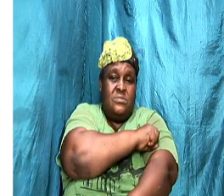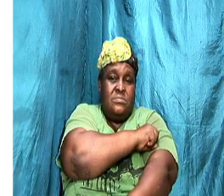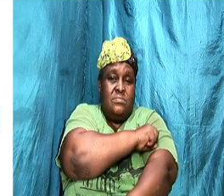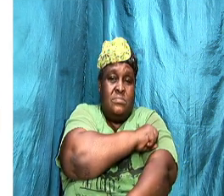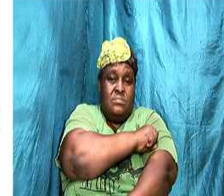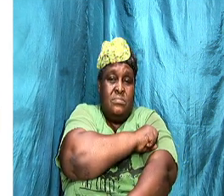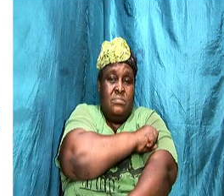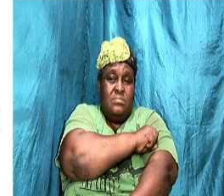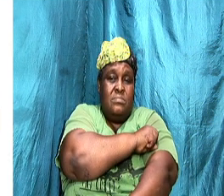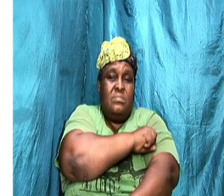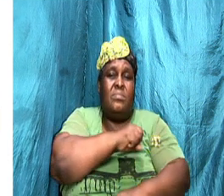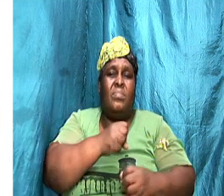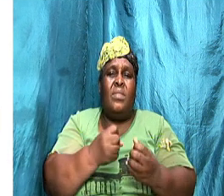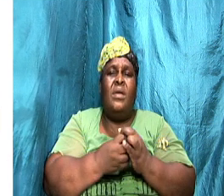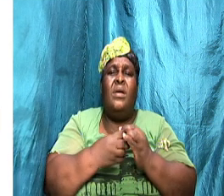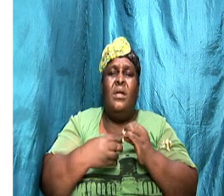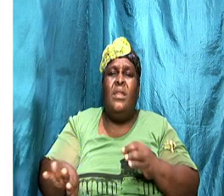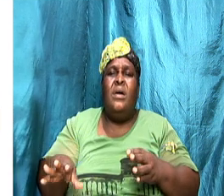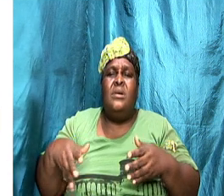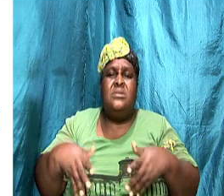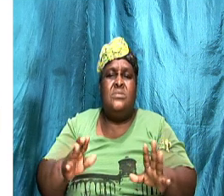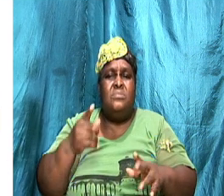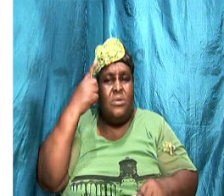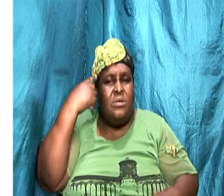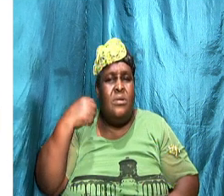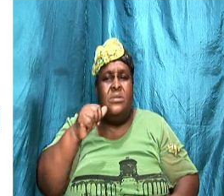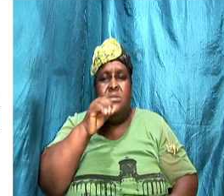lost his way because of a woman